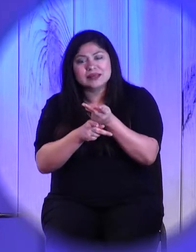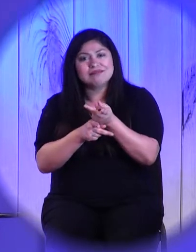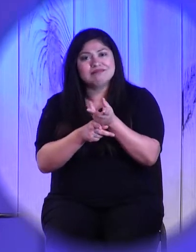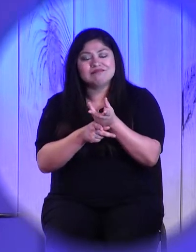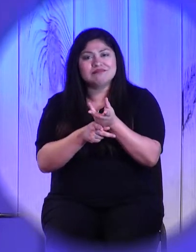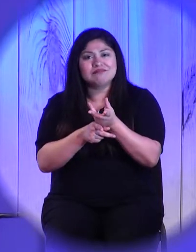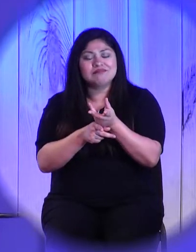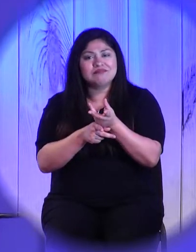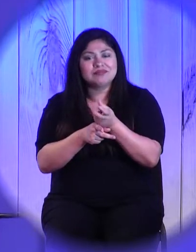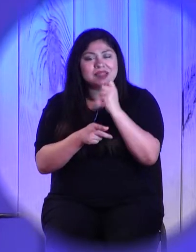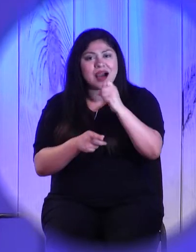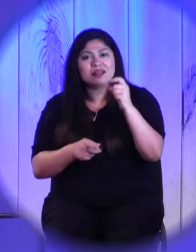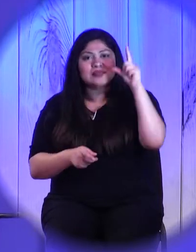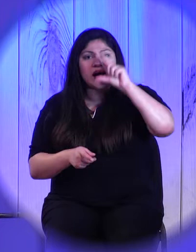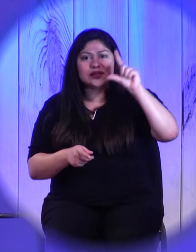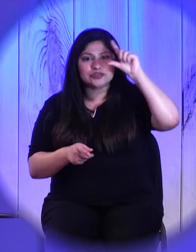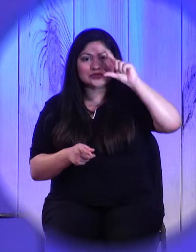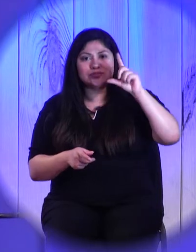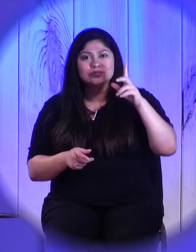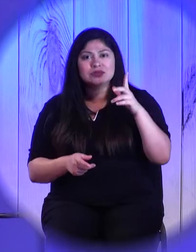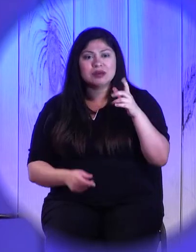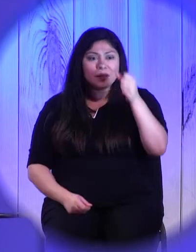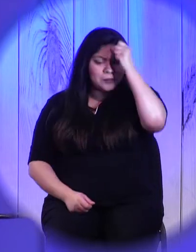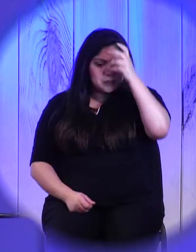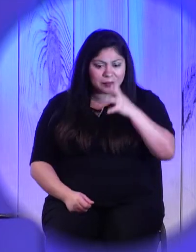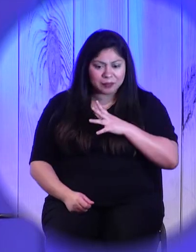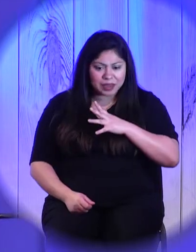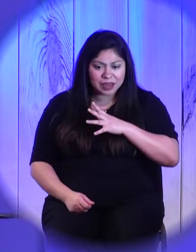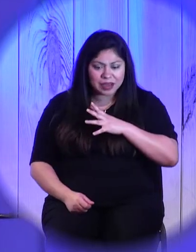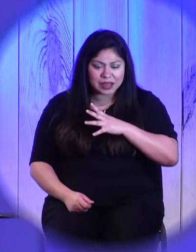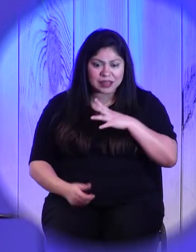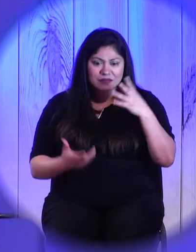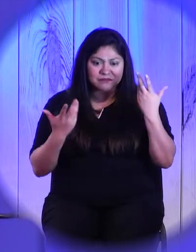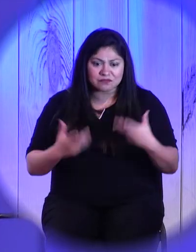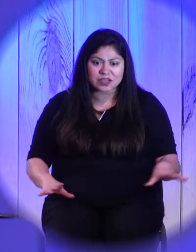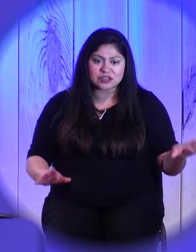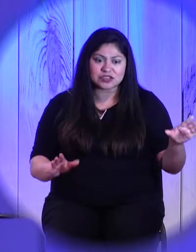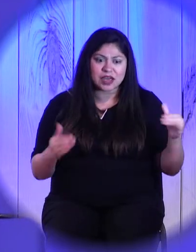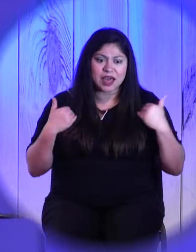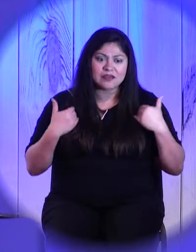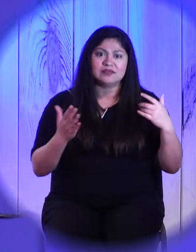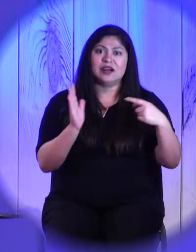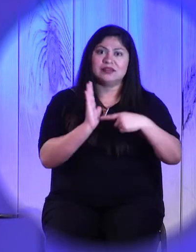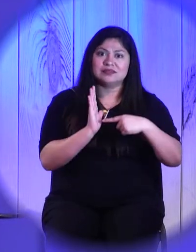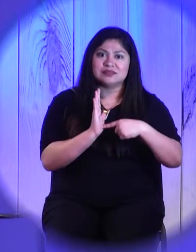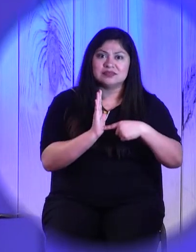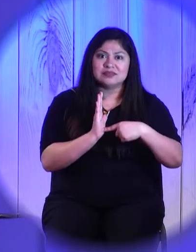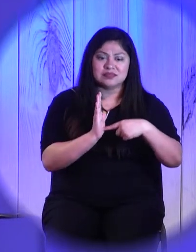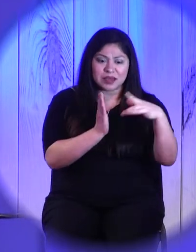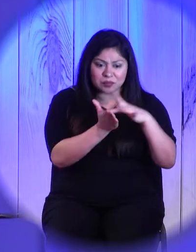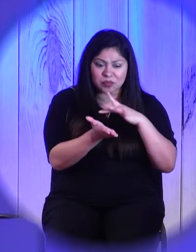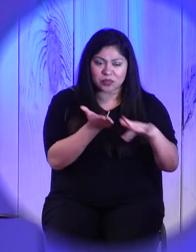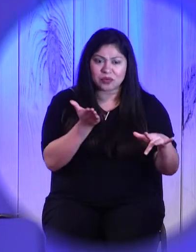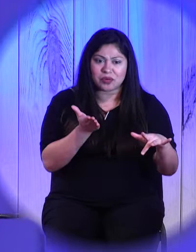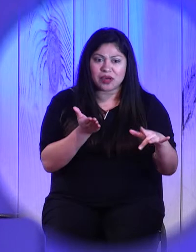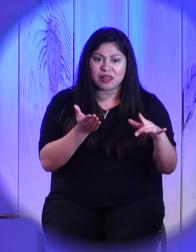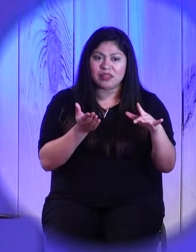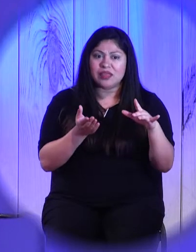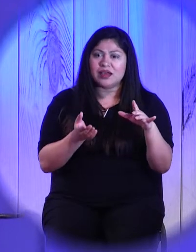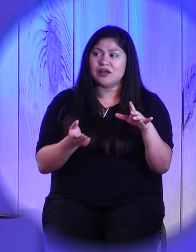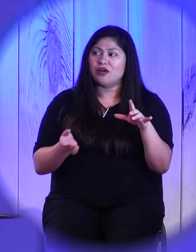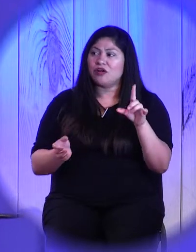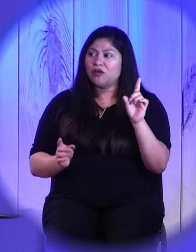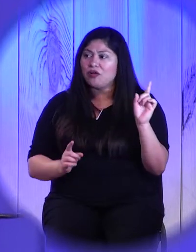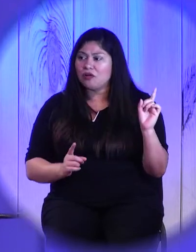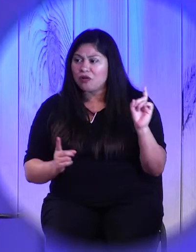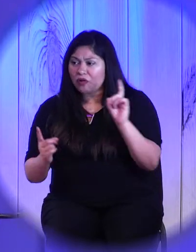much would then go and demand that someone who owes him one six hundred thousandth